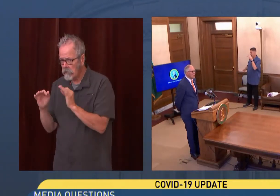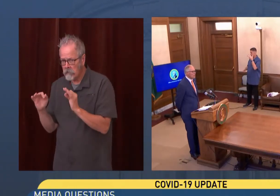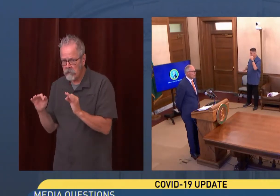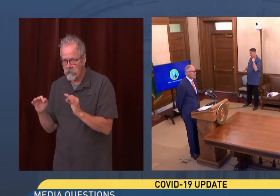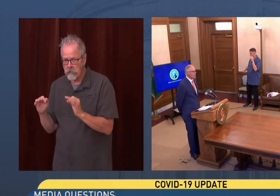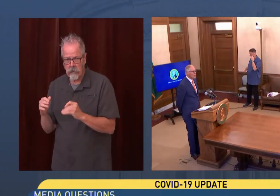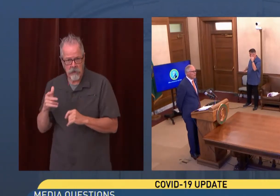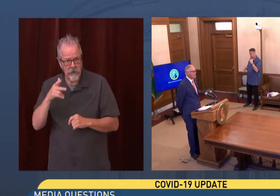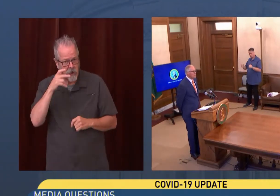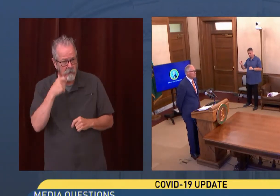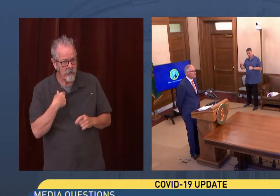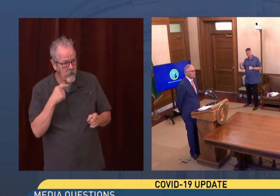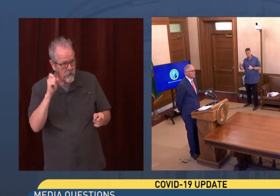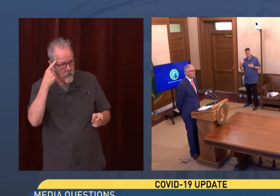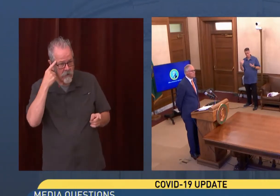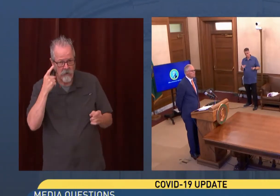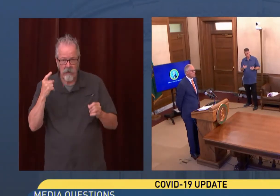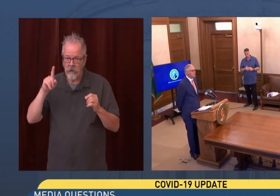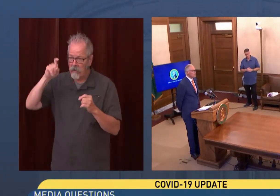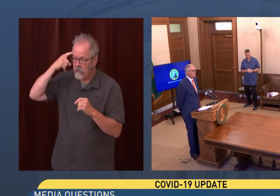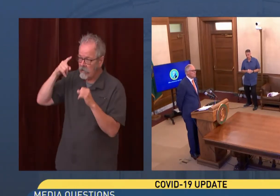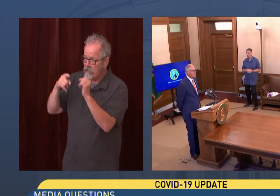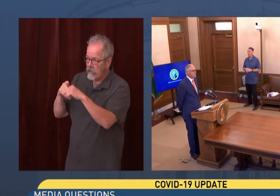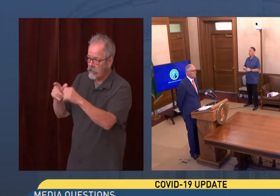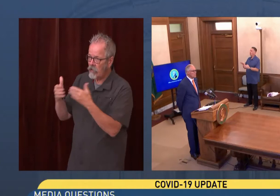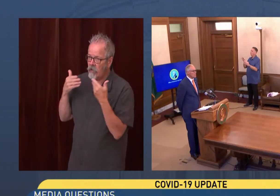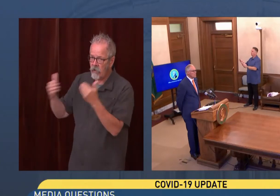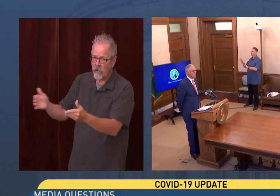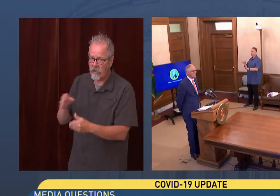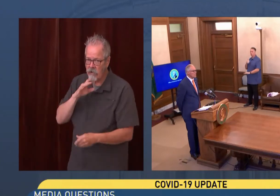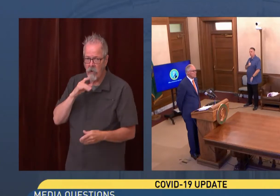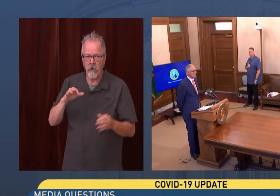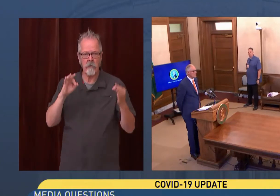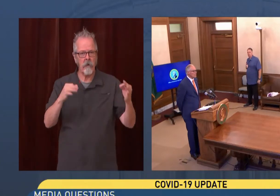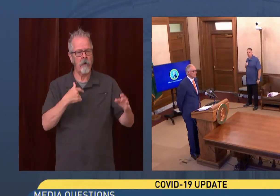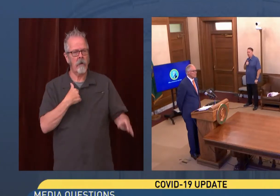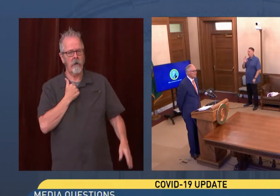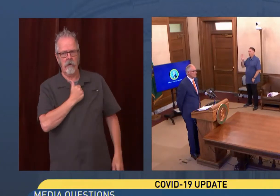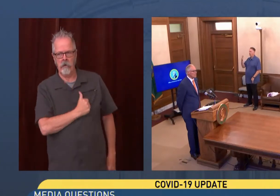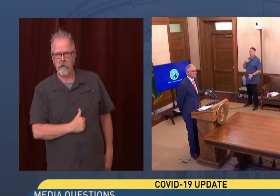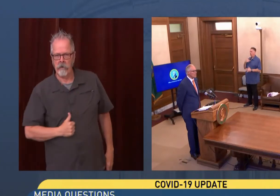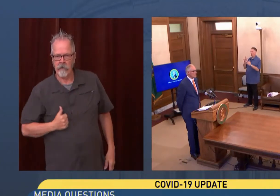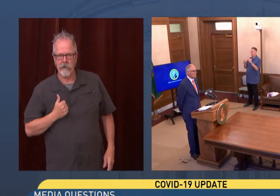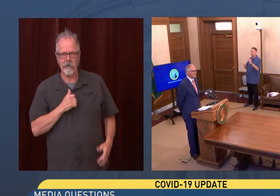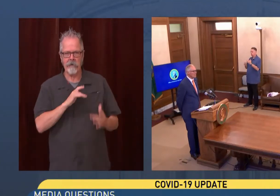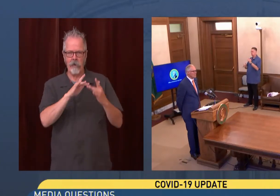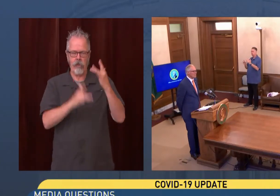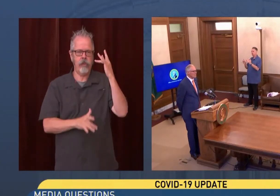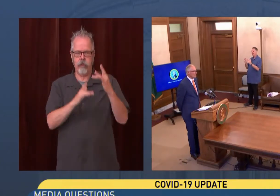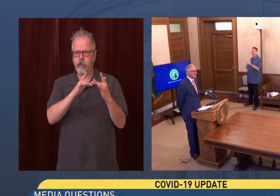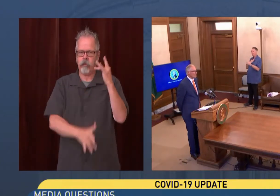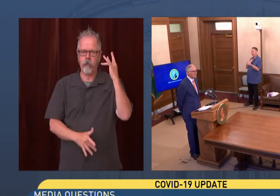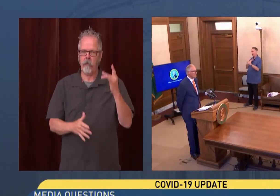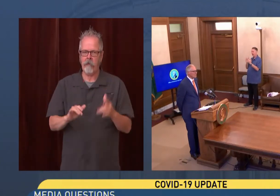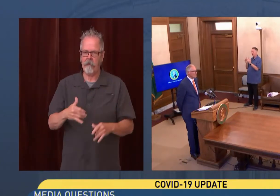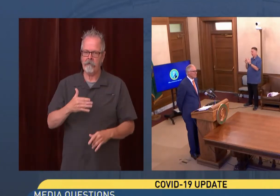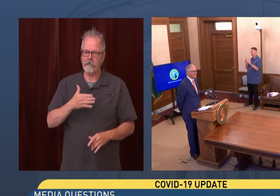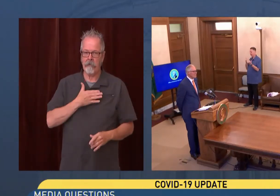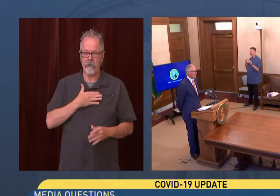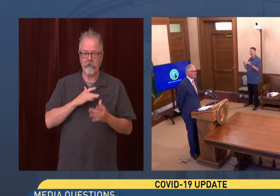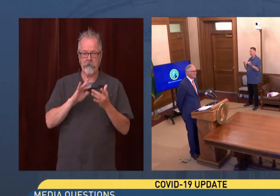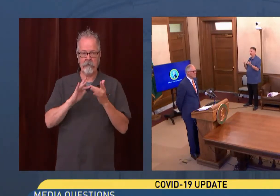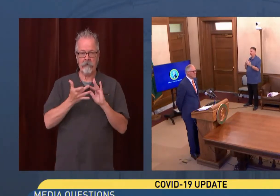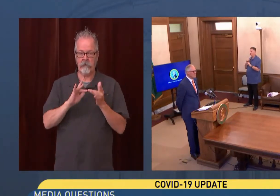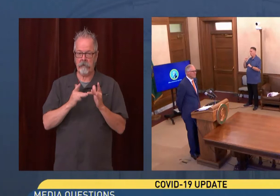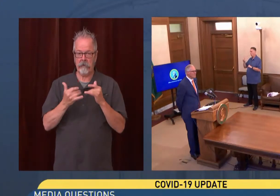We can hear you. Go ahead. Okay, perfect. Sorry about that. I apparently have a bandwidth issue, so it's my video. So now I'm on by